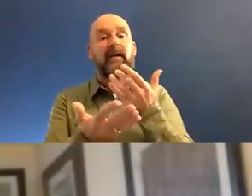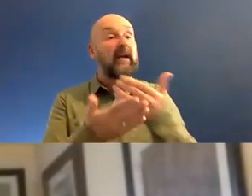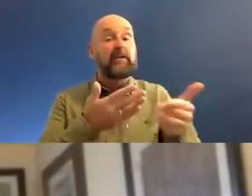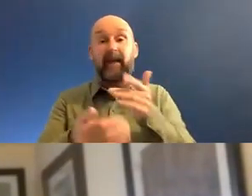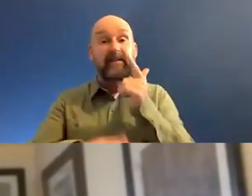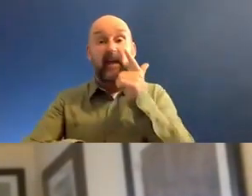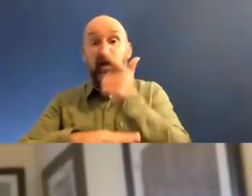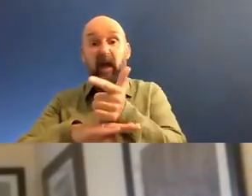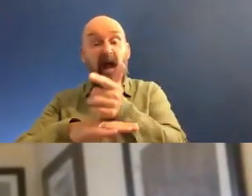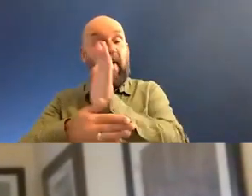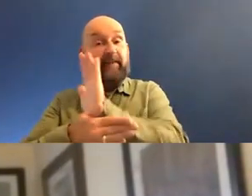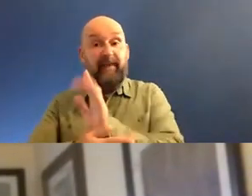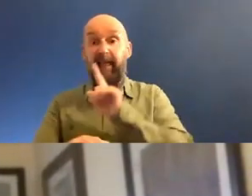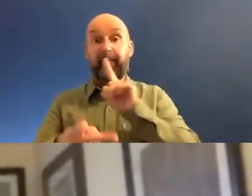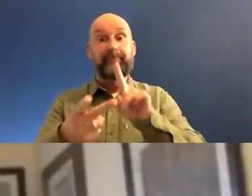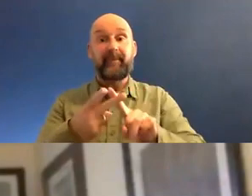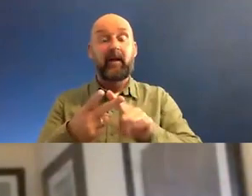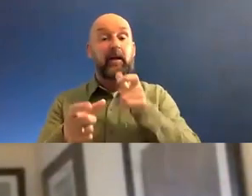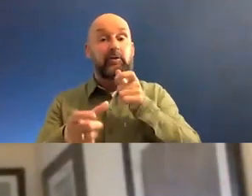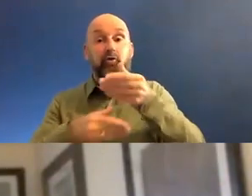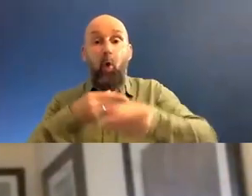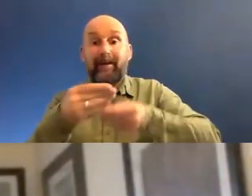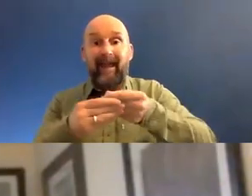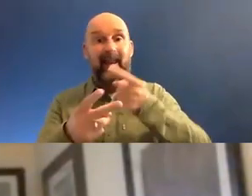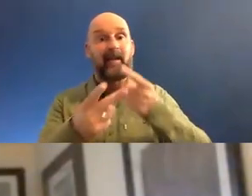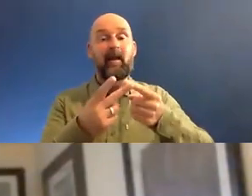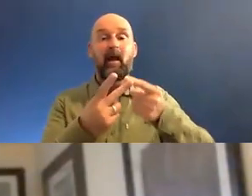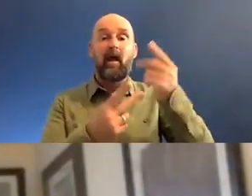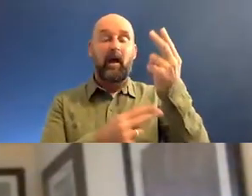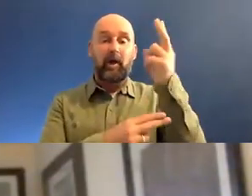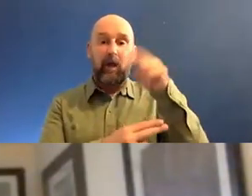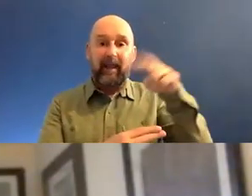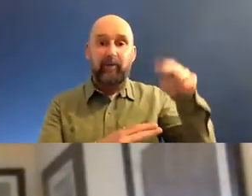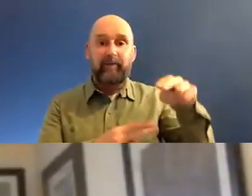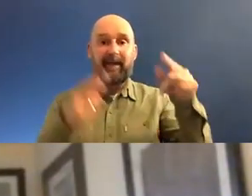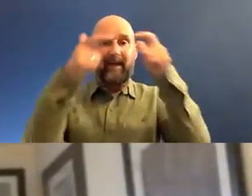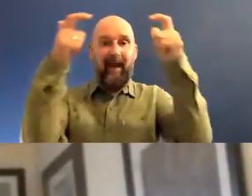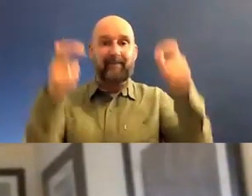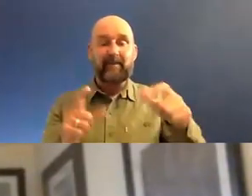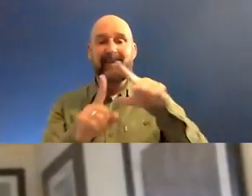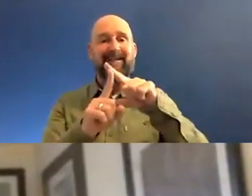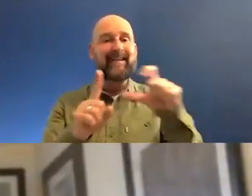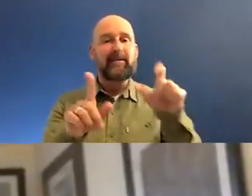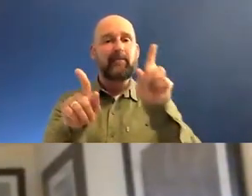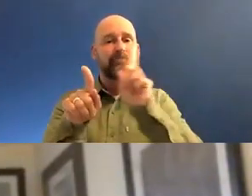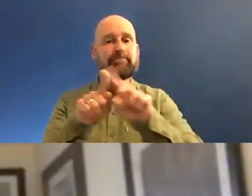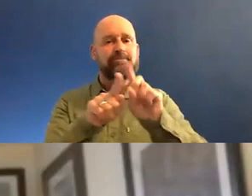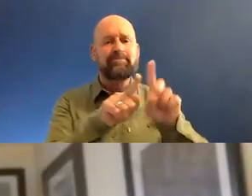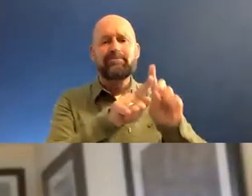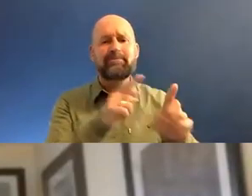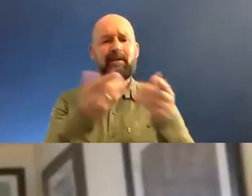or whether it's storytelling or art in like calligraphy or canvas or digital, like Peter's beautiful work.